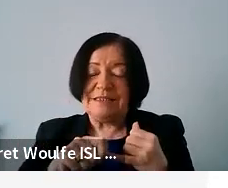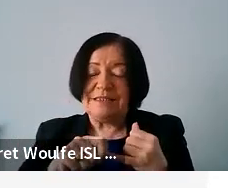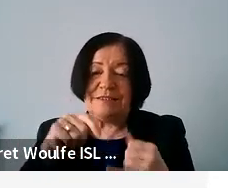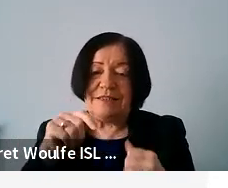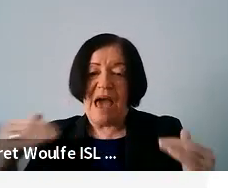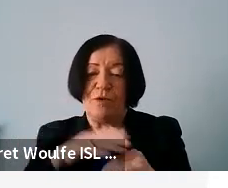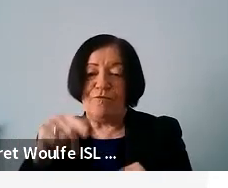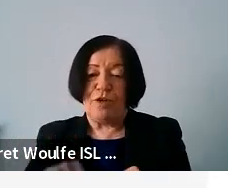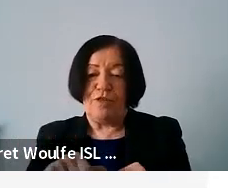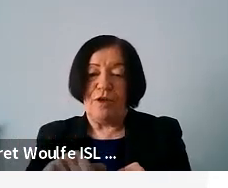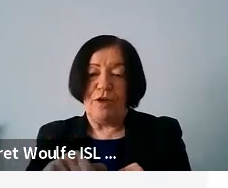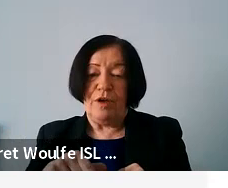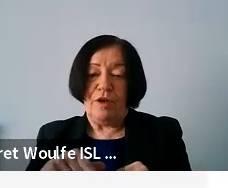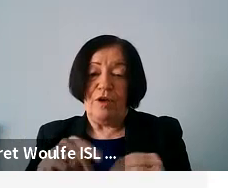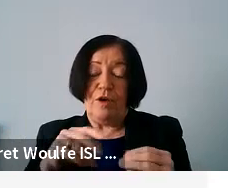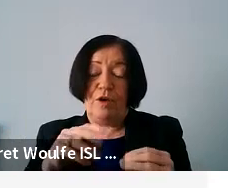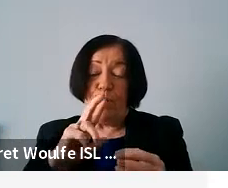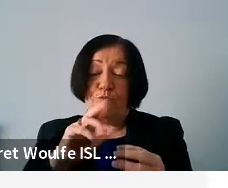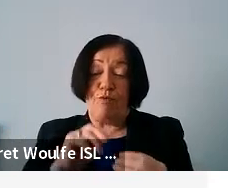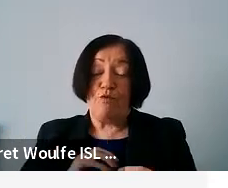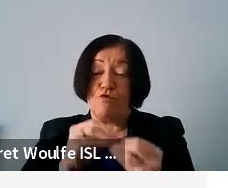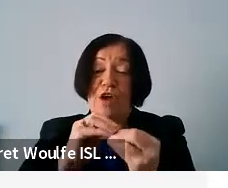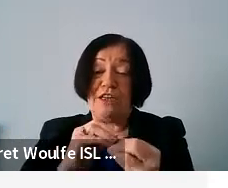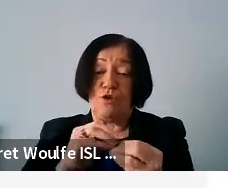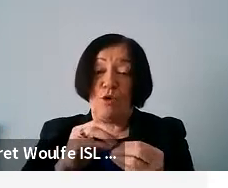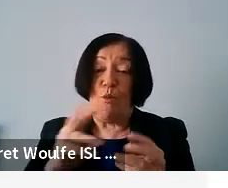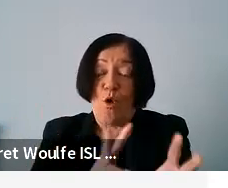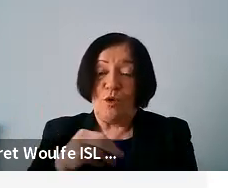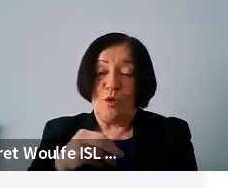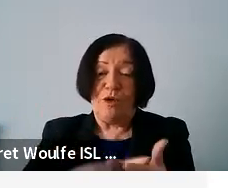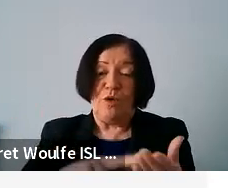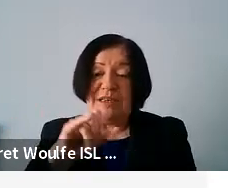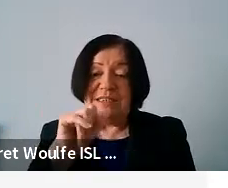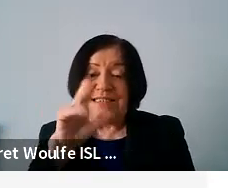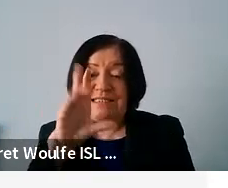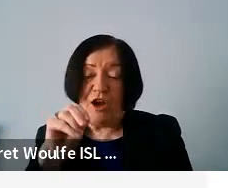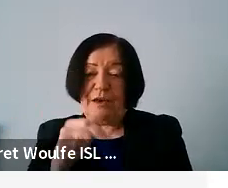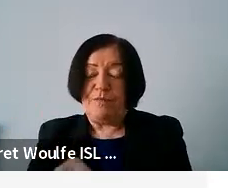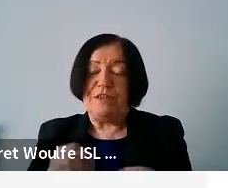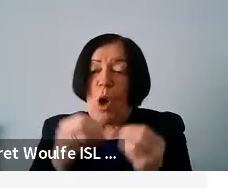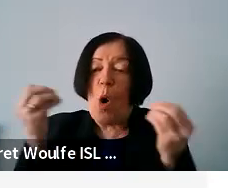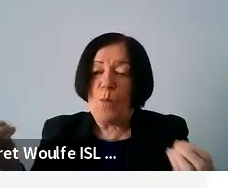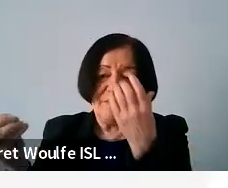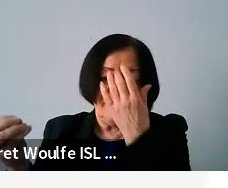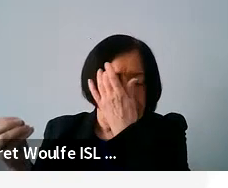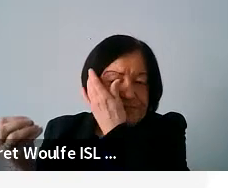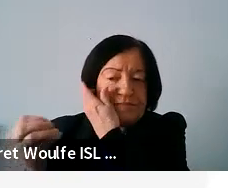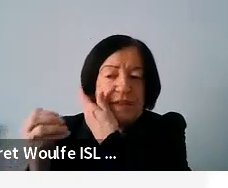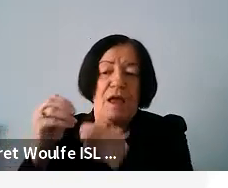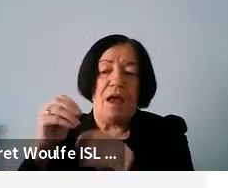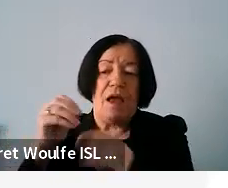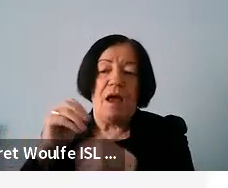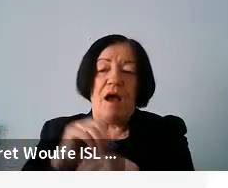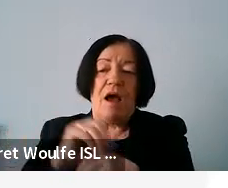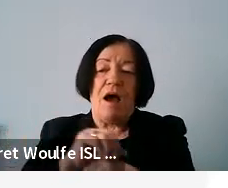for the crow creation session works because we will be using slido so you can keep this open um on your browser